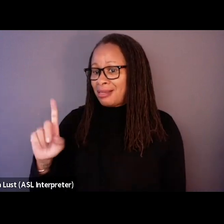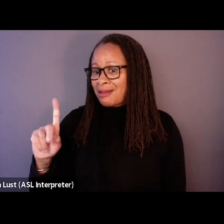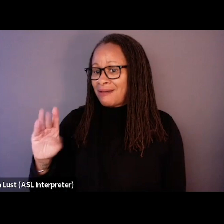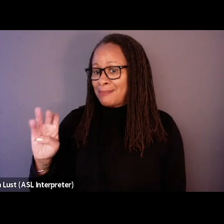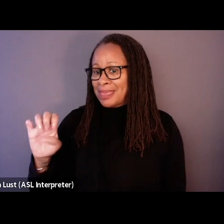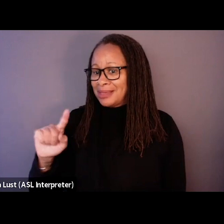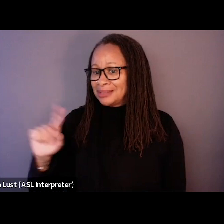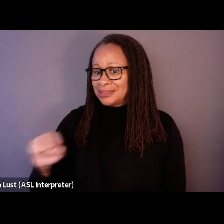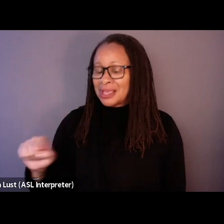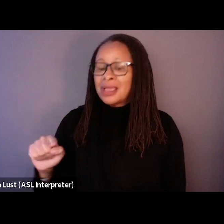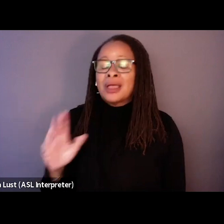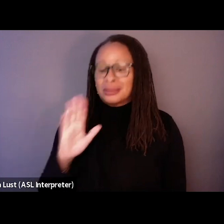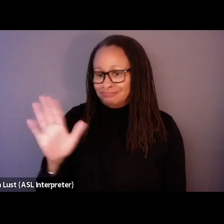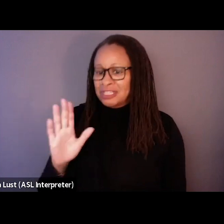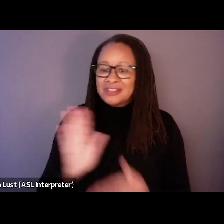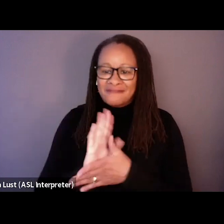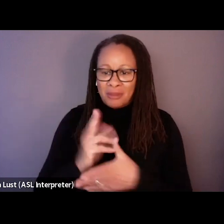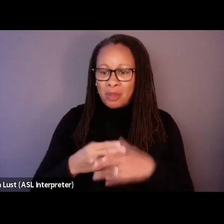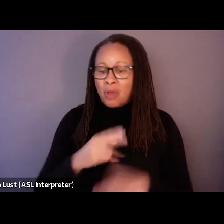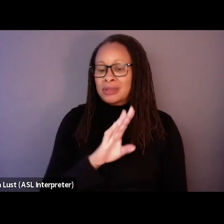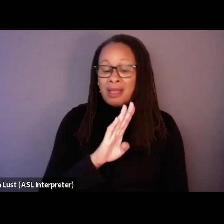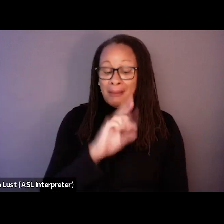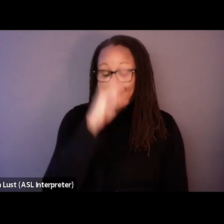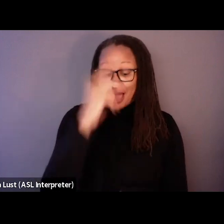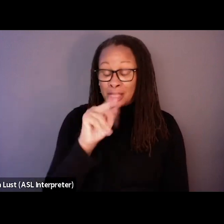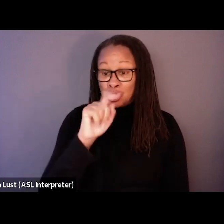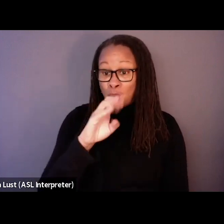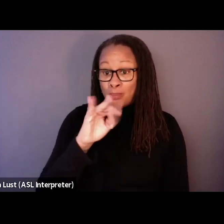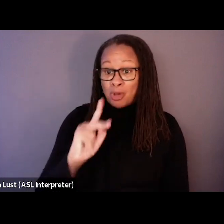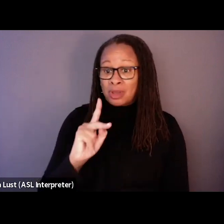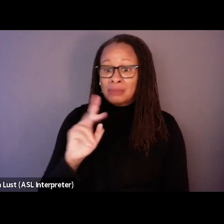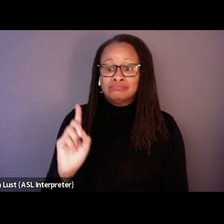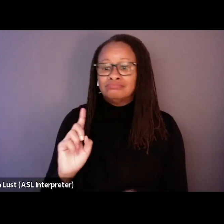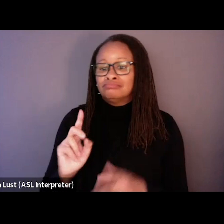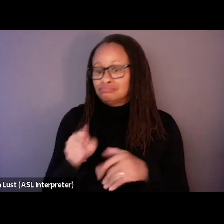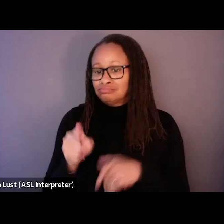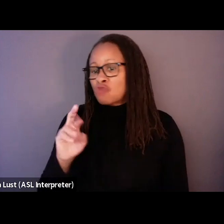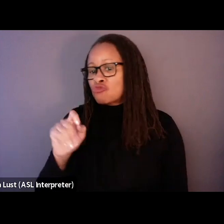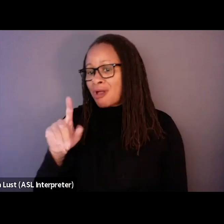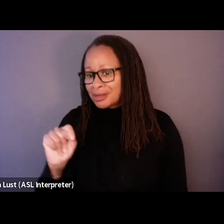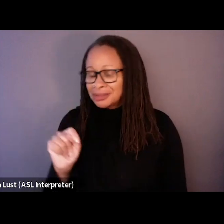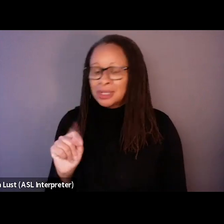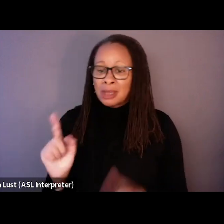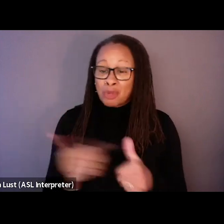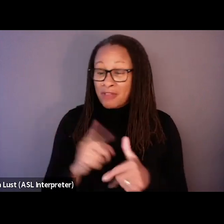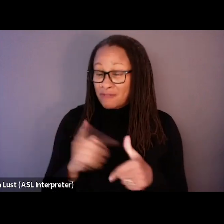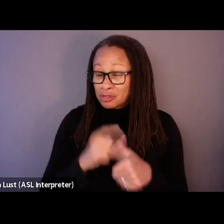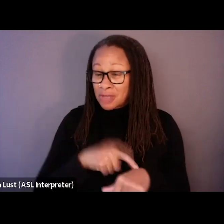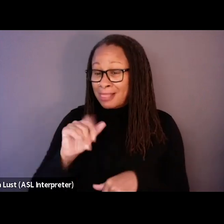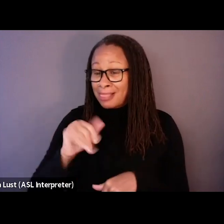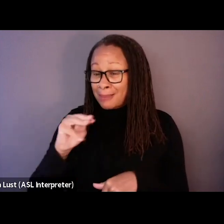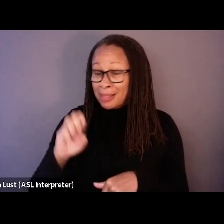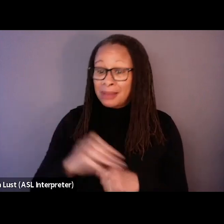world premiered at the Lundley. For more information or to see more amazing films like this, please visit www